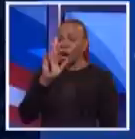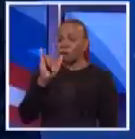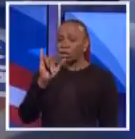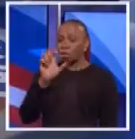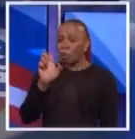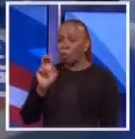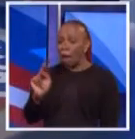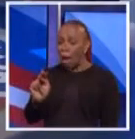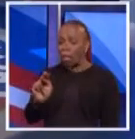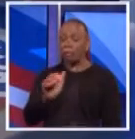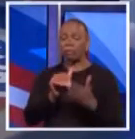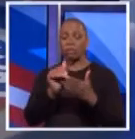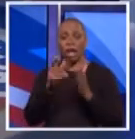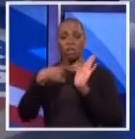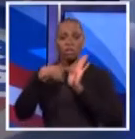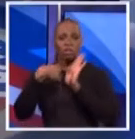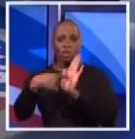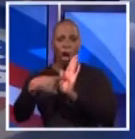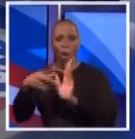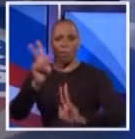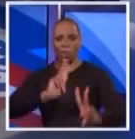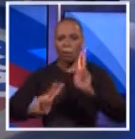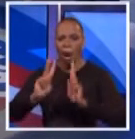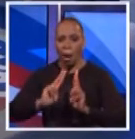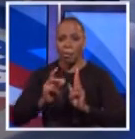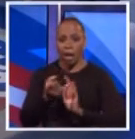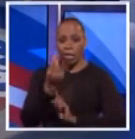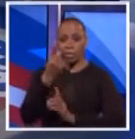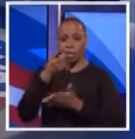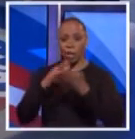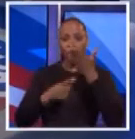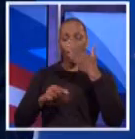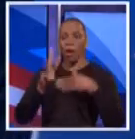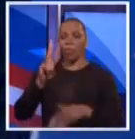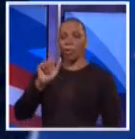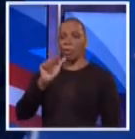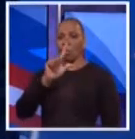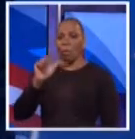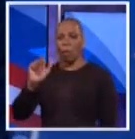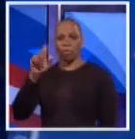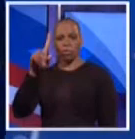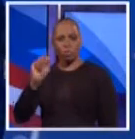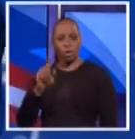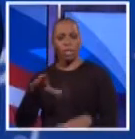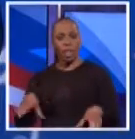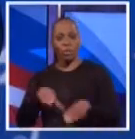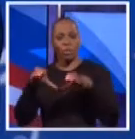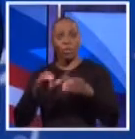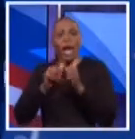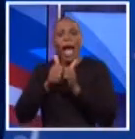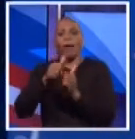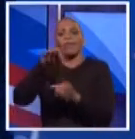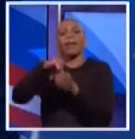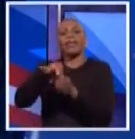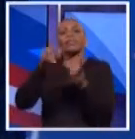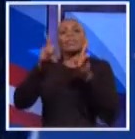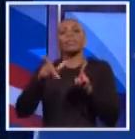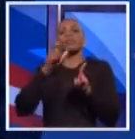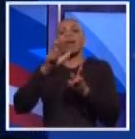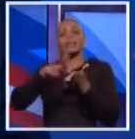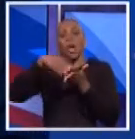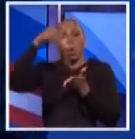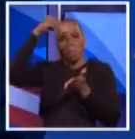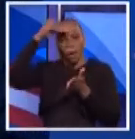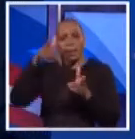I showed the public, I understood what Wall Street was doing, where the games are played, how they will fleece us. We need to elect somebody who has that learning